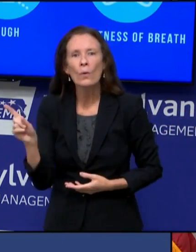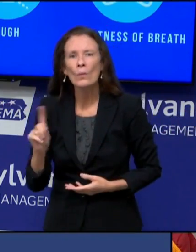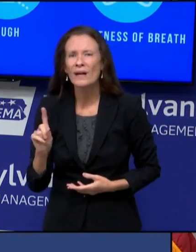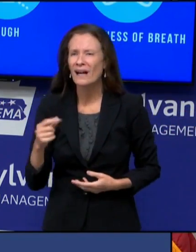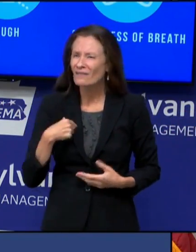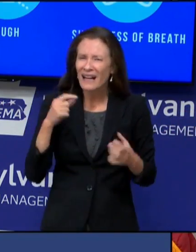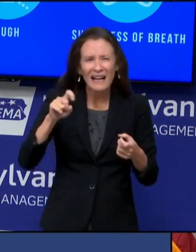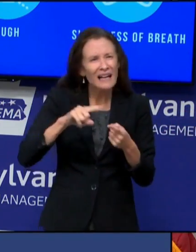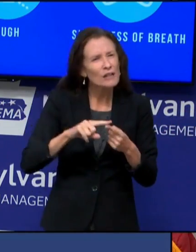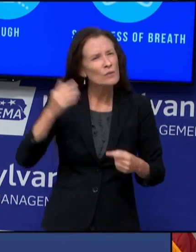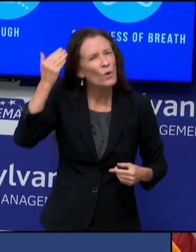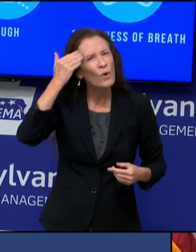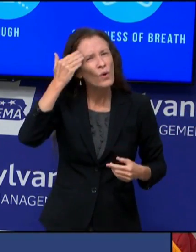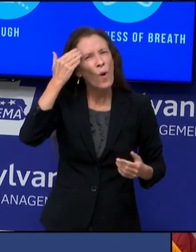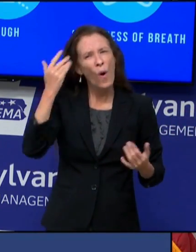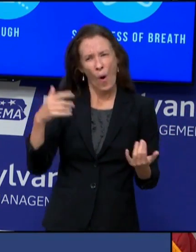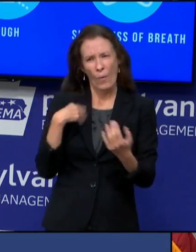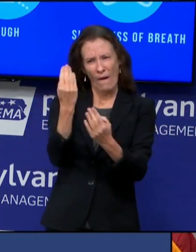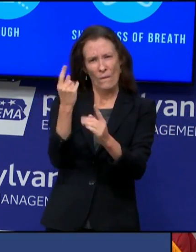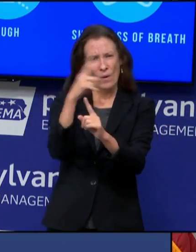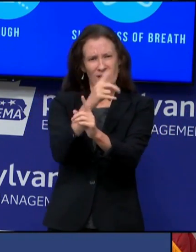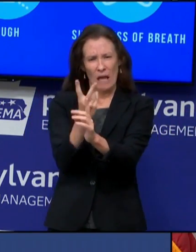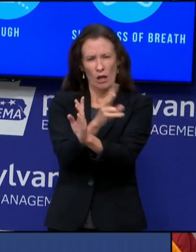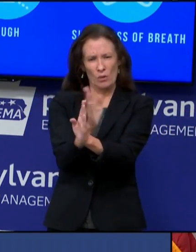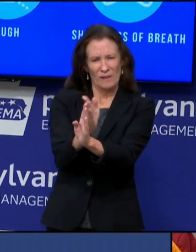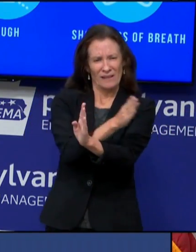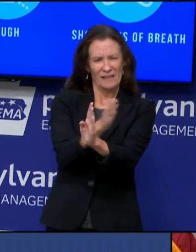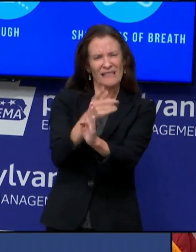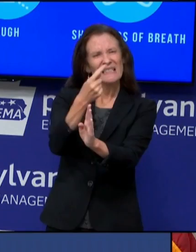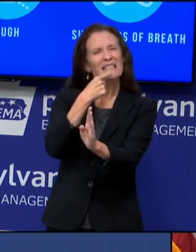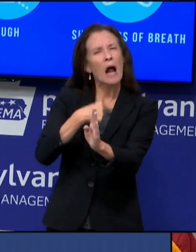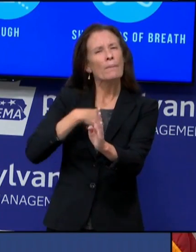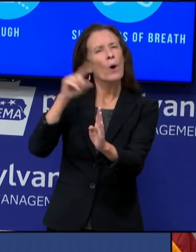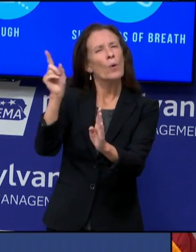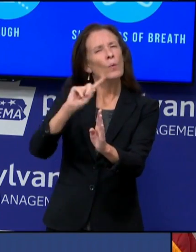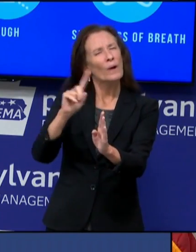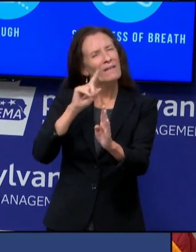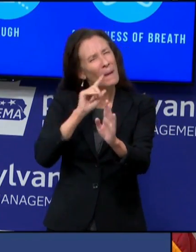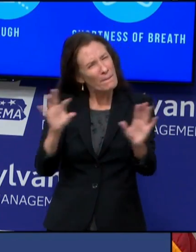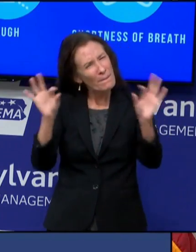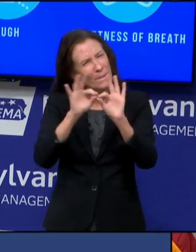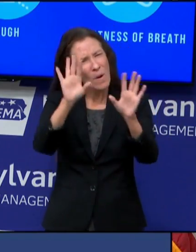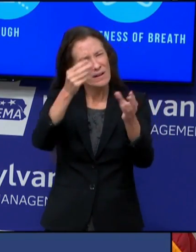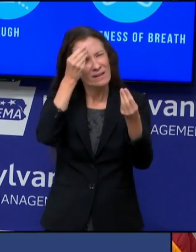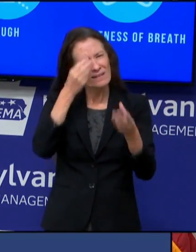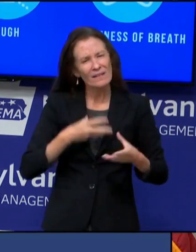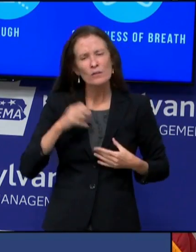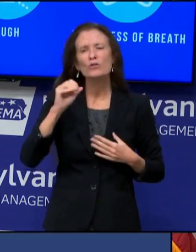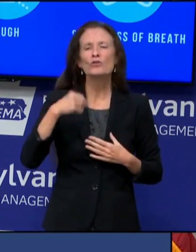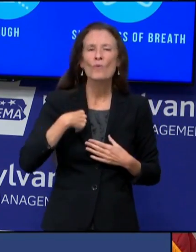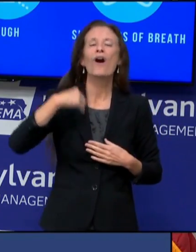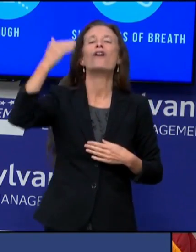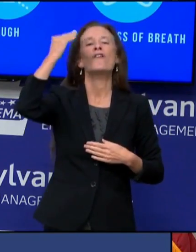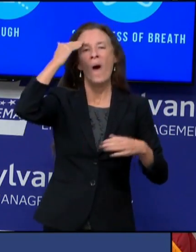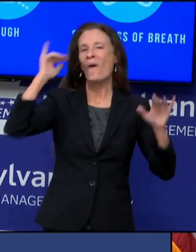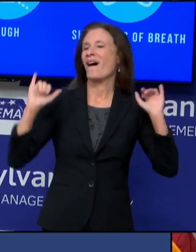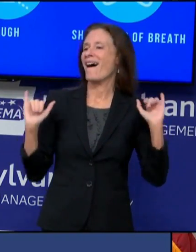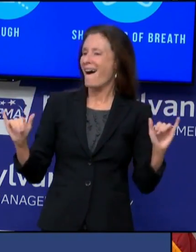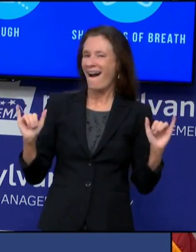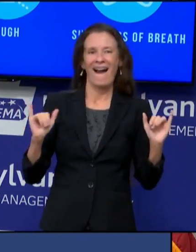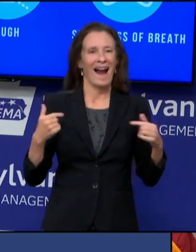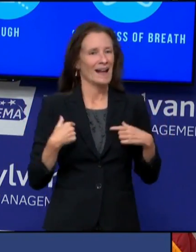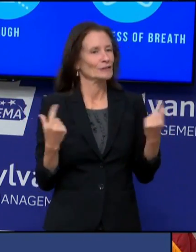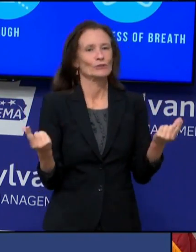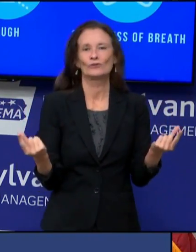14 days prior to their symptoms. Dr. Levine says while hospitalization rates are rising, facilities are better equipped to